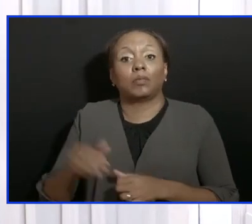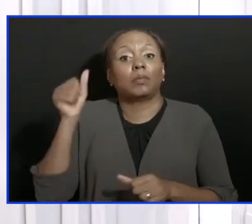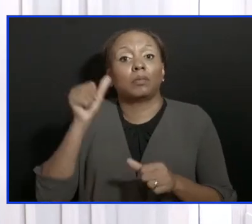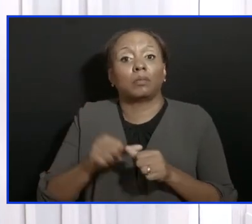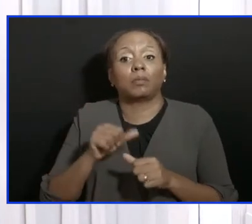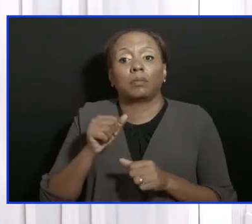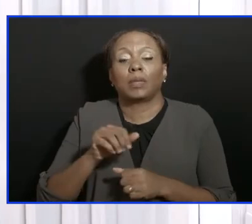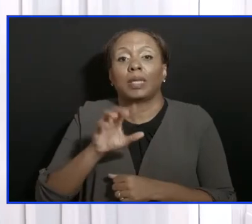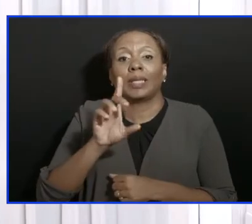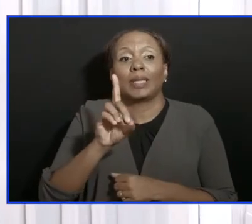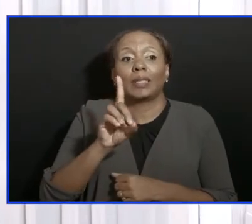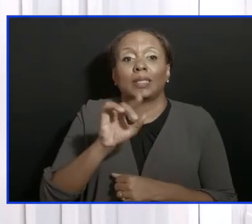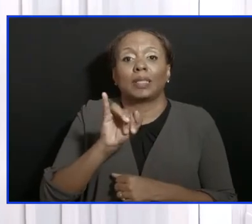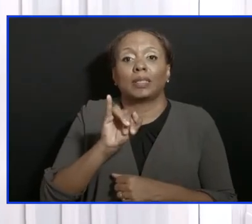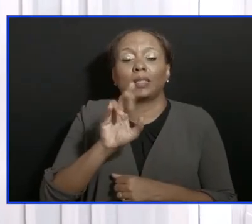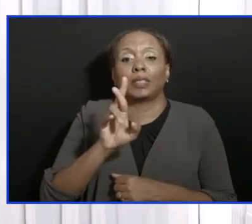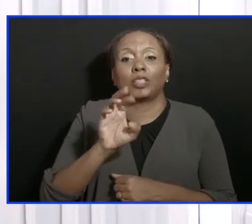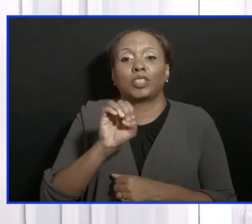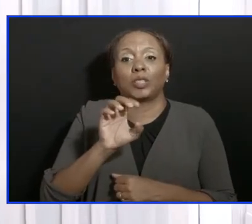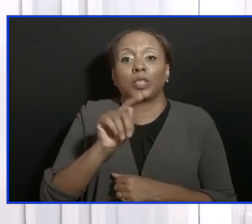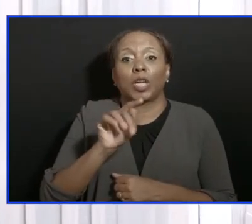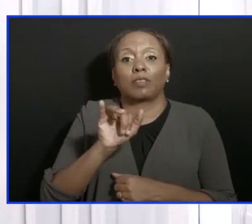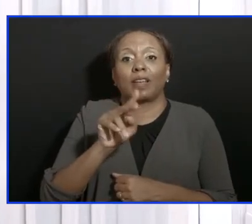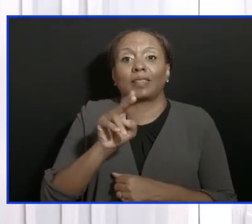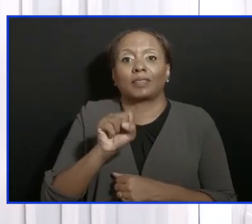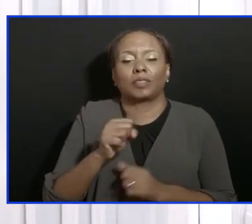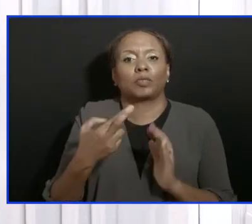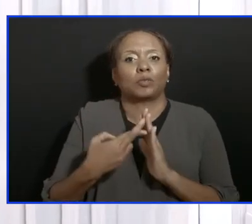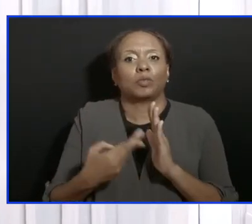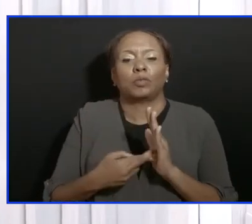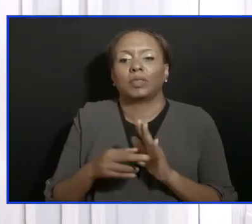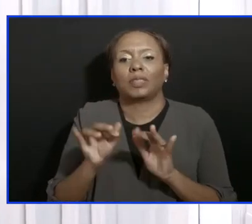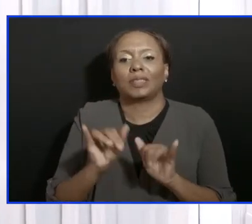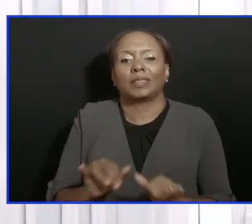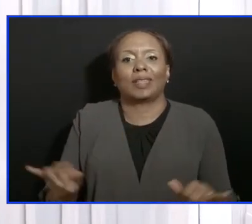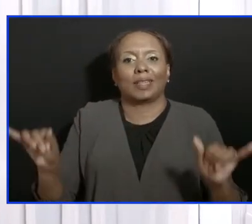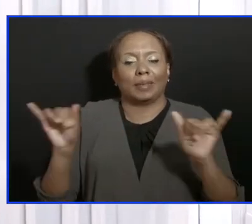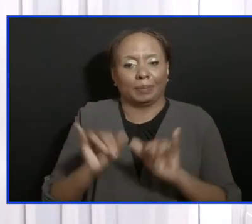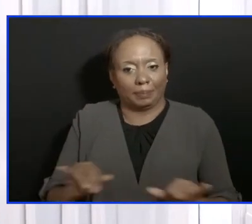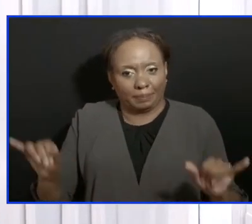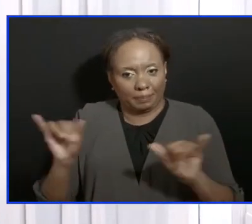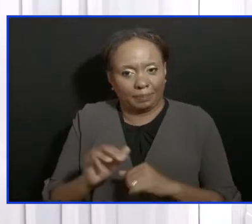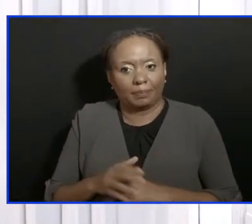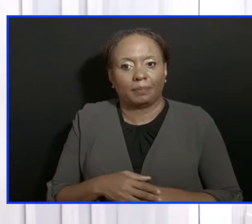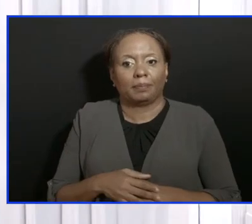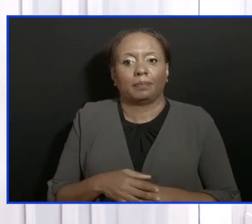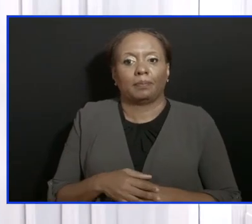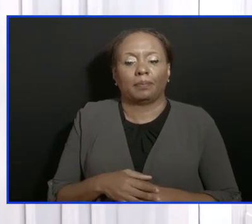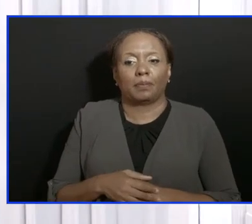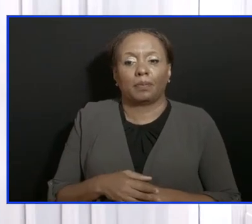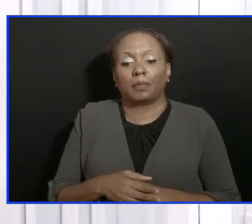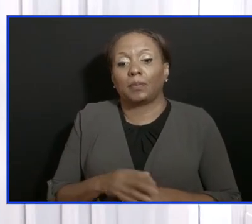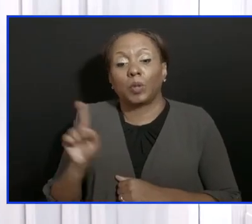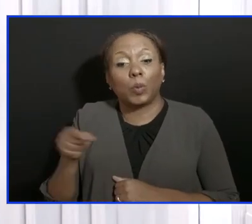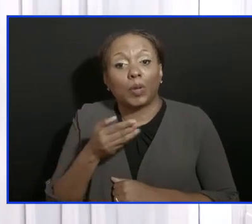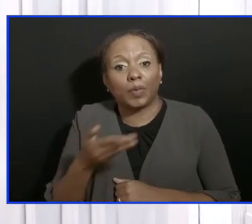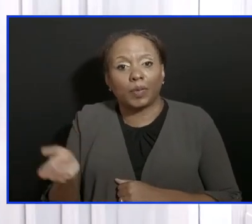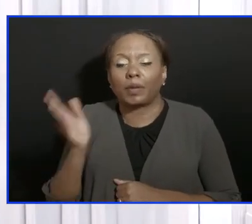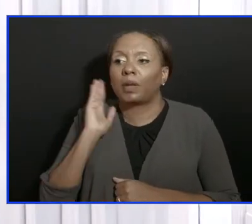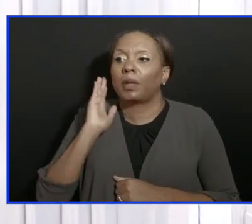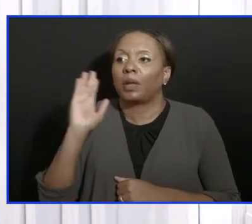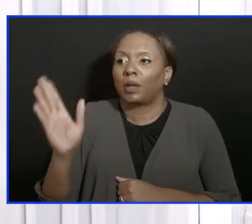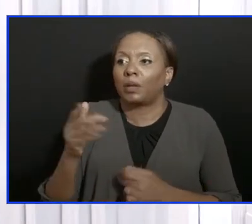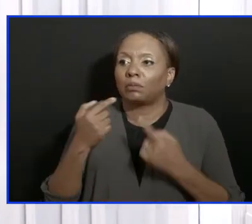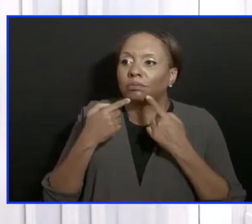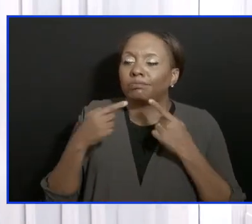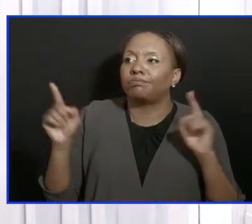the same for tomorrow. The only real difference is going to be to empower us to bring out the directives dealing with the safe zones. Which we expect to